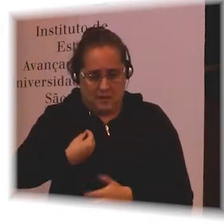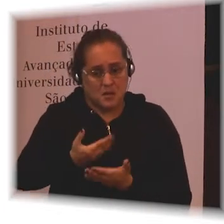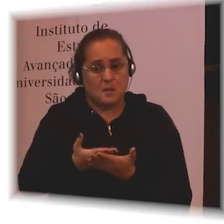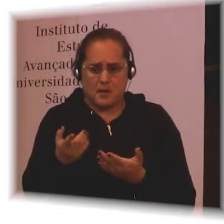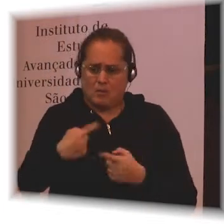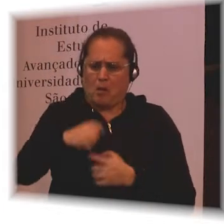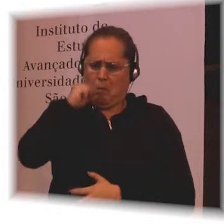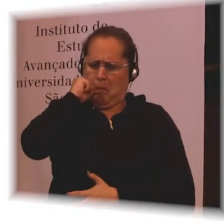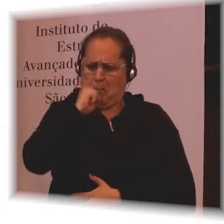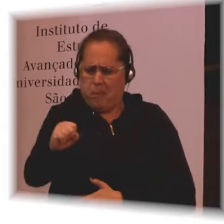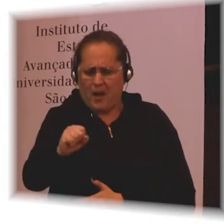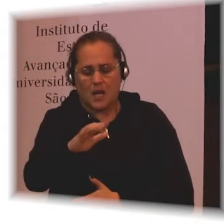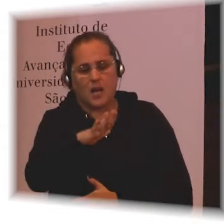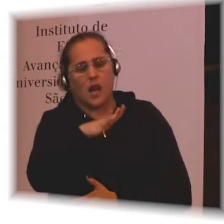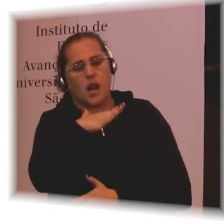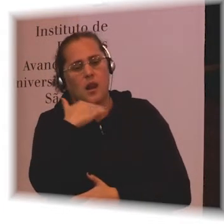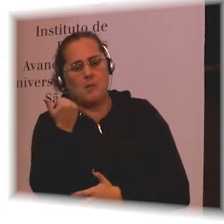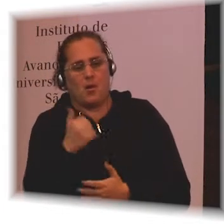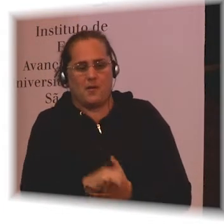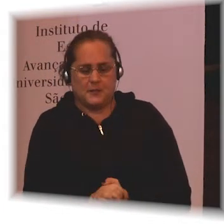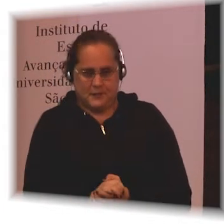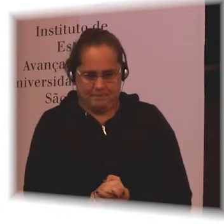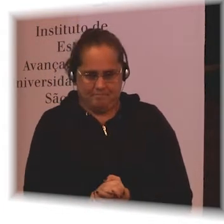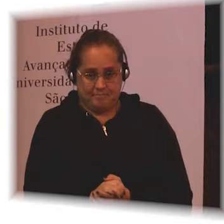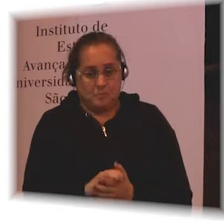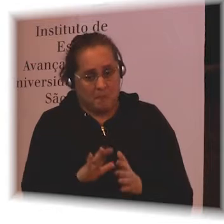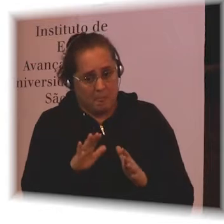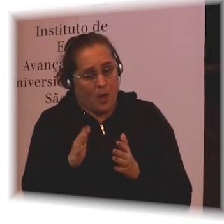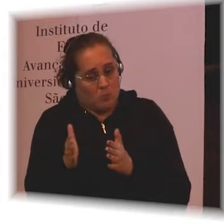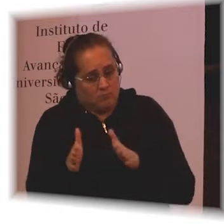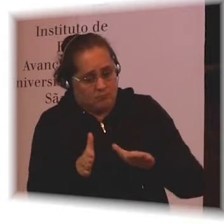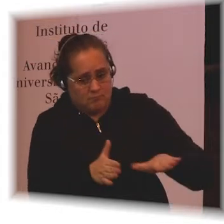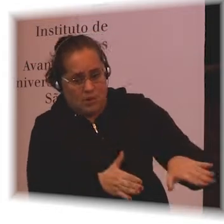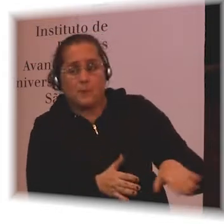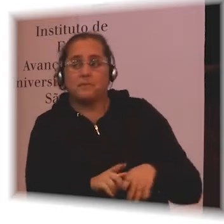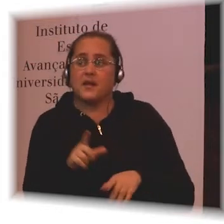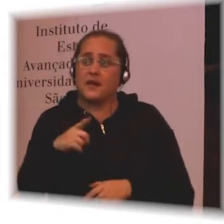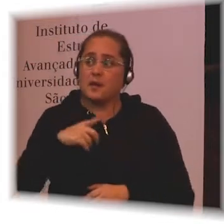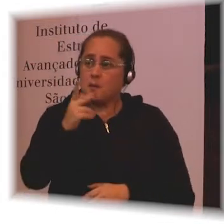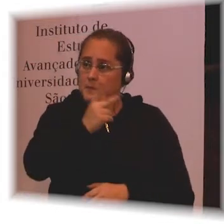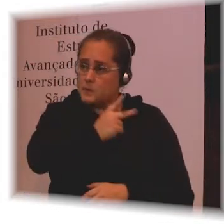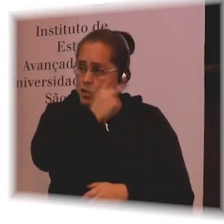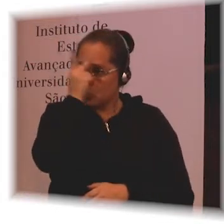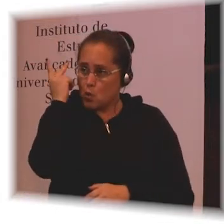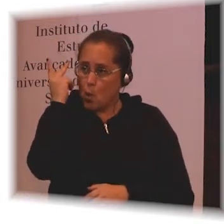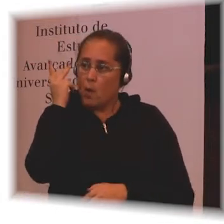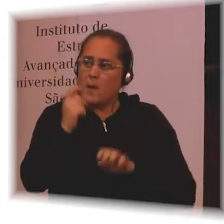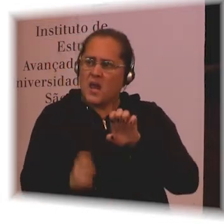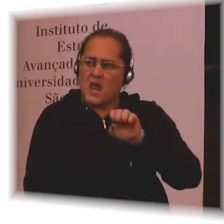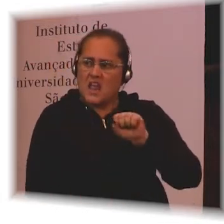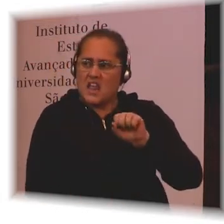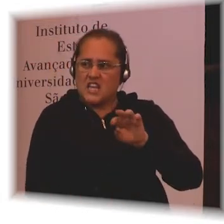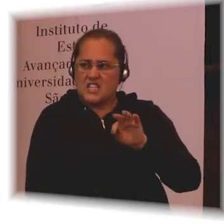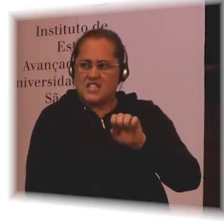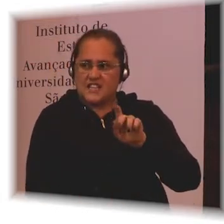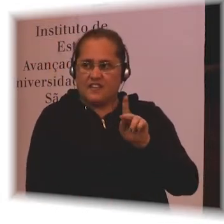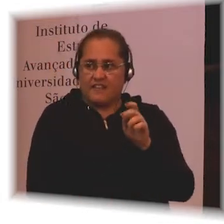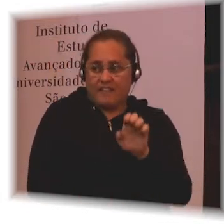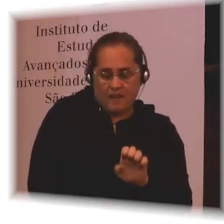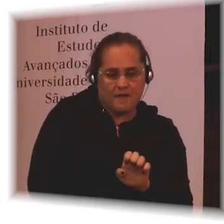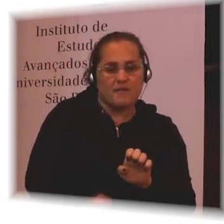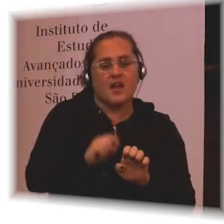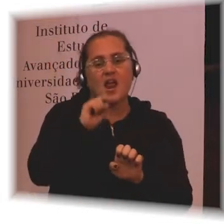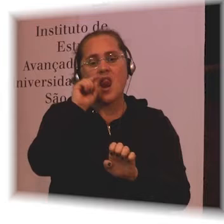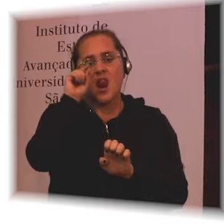And then on the other side you have somebody like Stephen Hawking who is a professor of physics in the UK and he